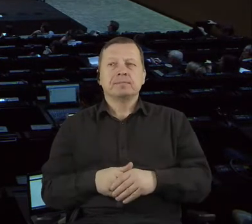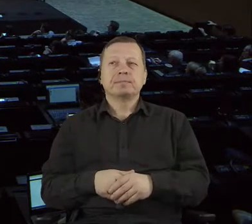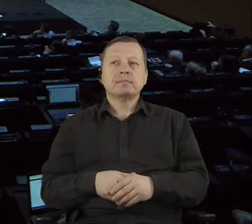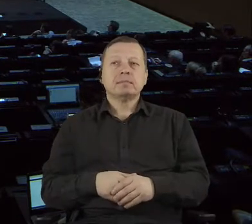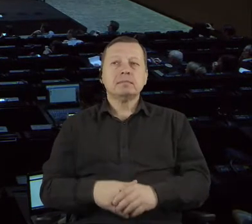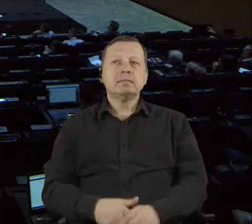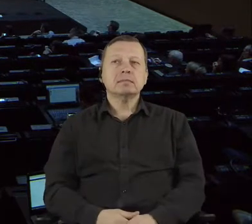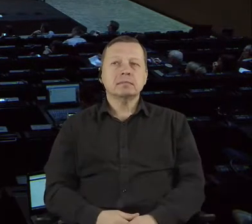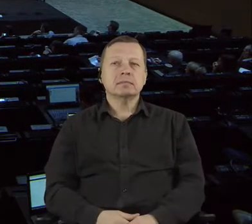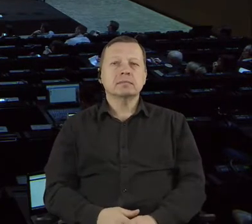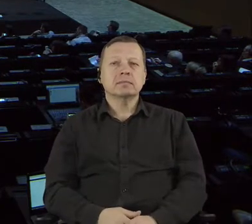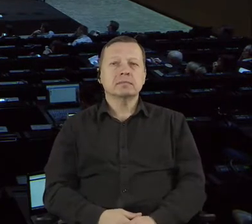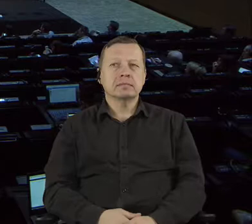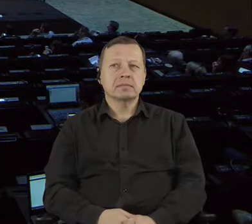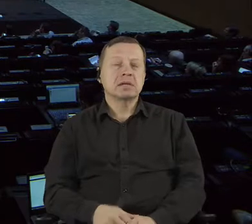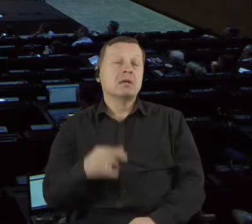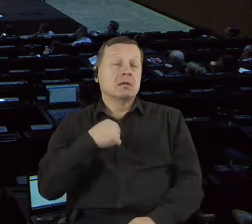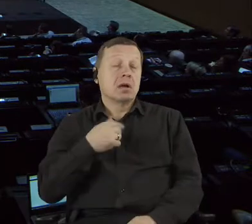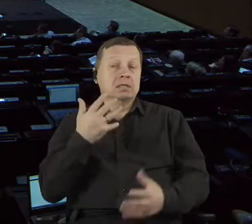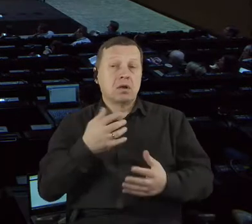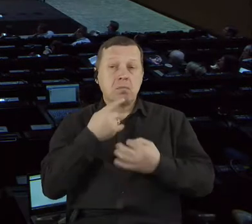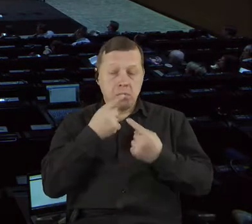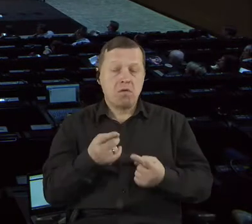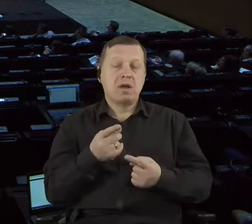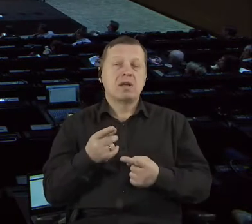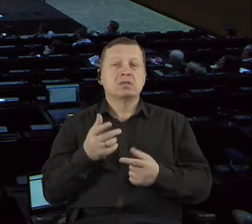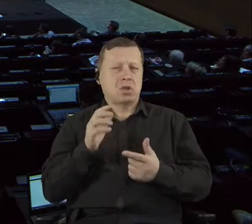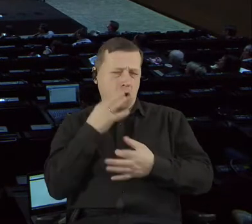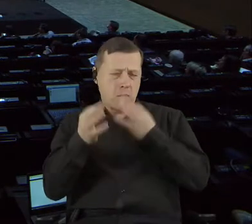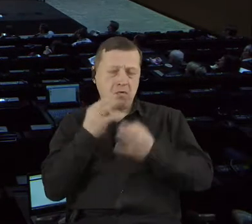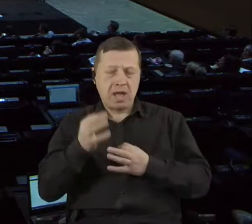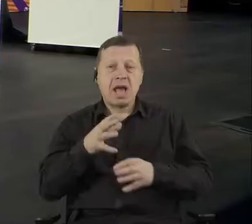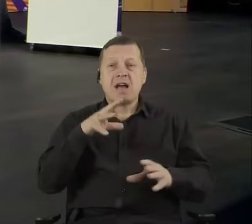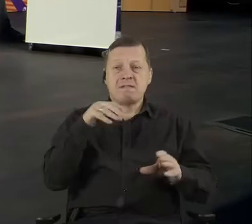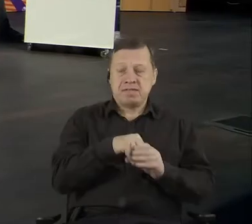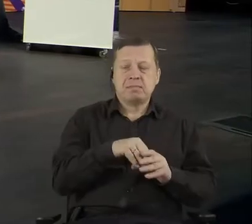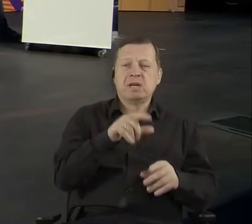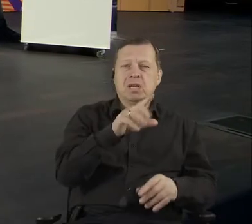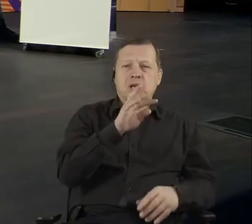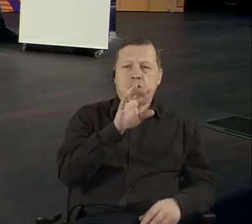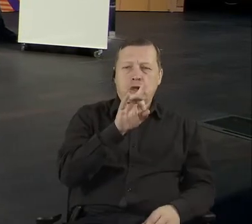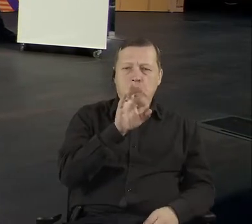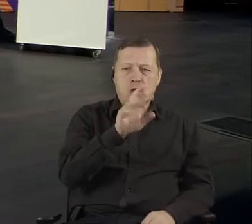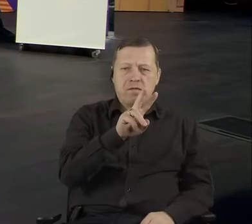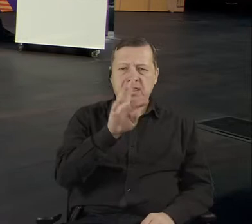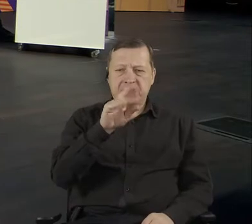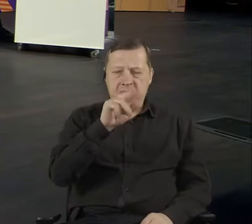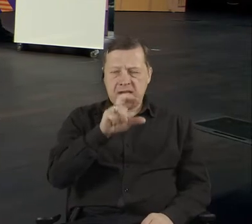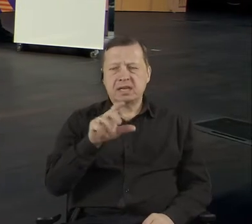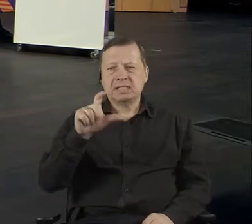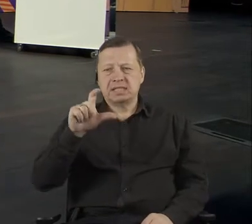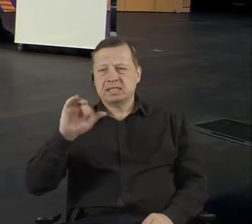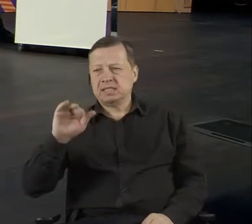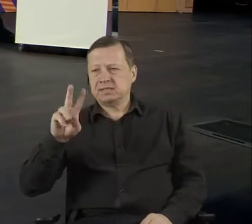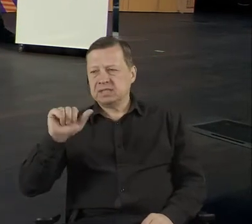tech, and I want us to be just all on the same page. We see the government tech, right, usually as something we